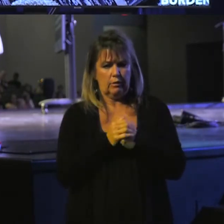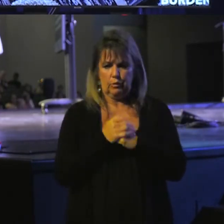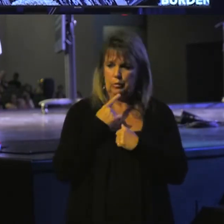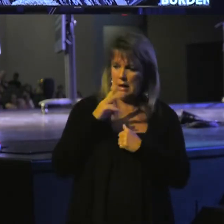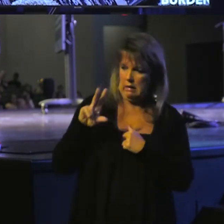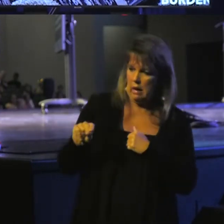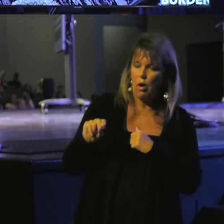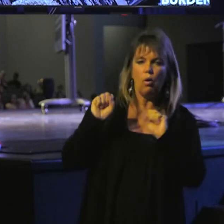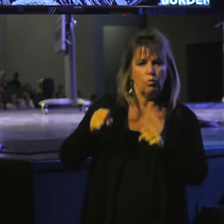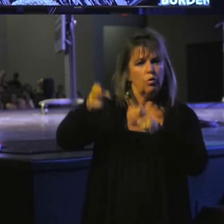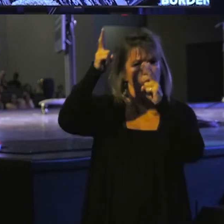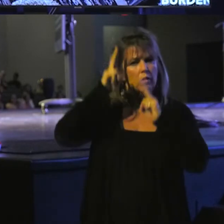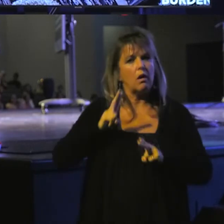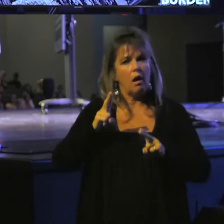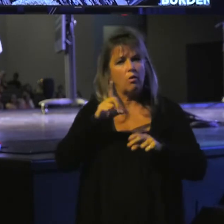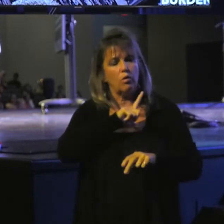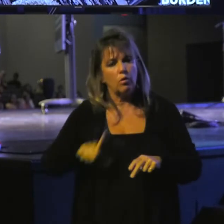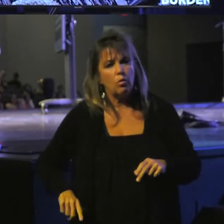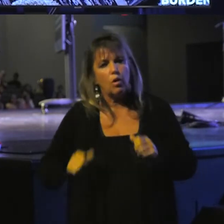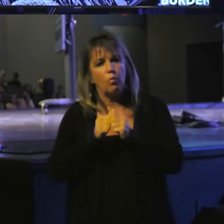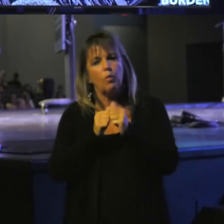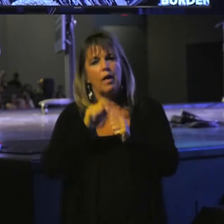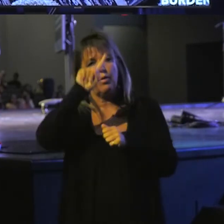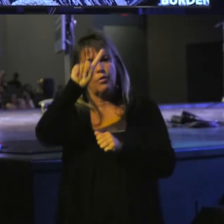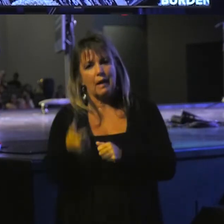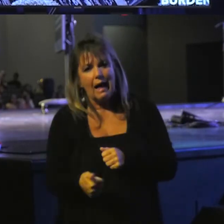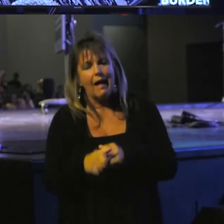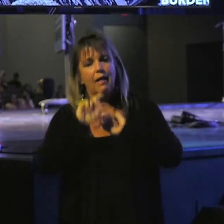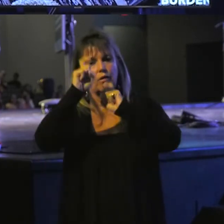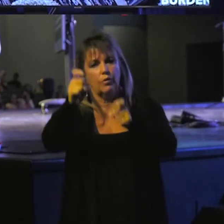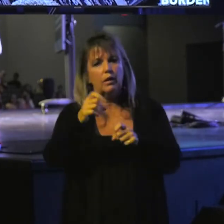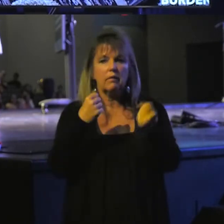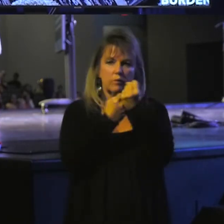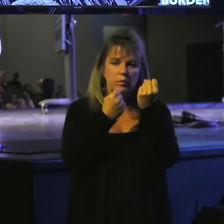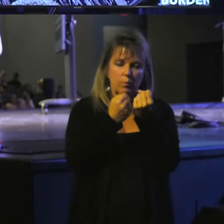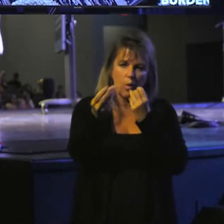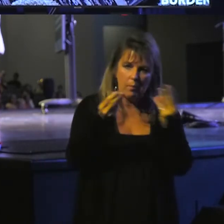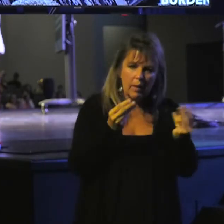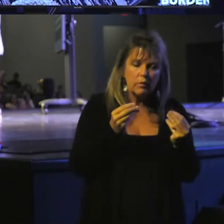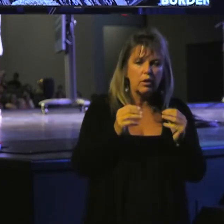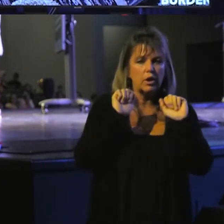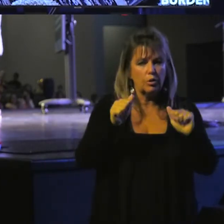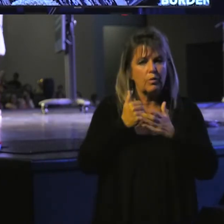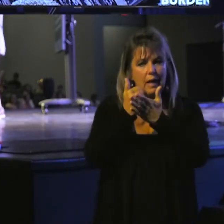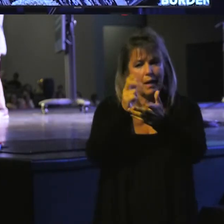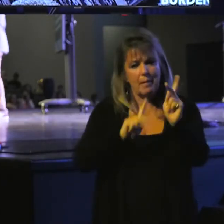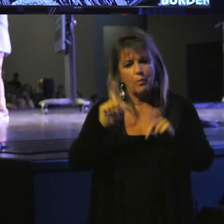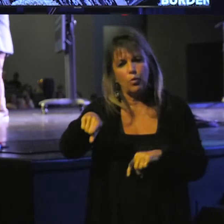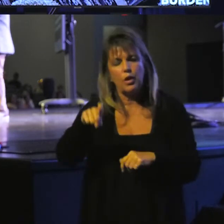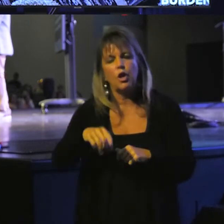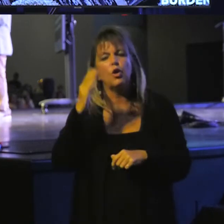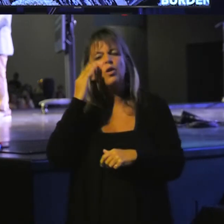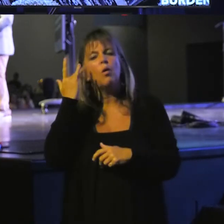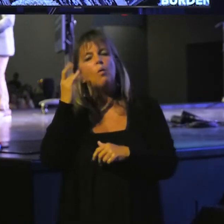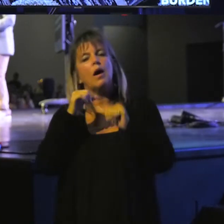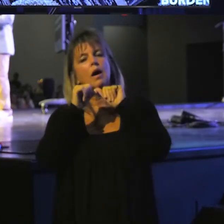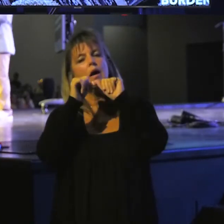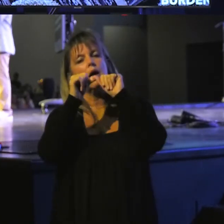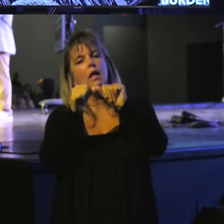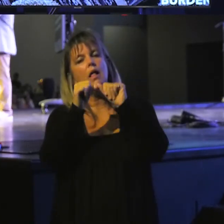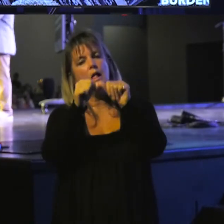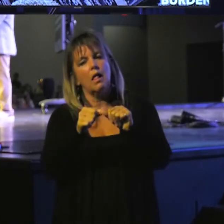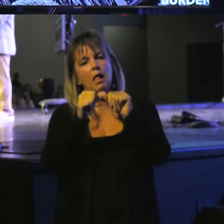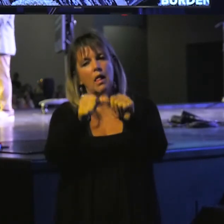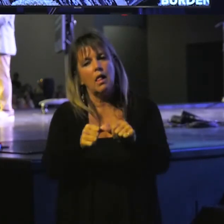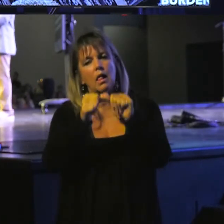that you can honor the Lord with your tithe, you can give to support ministry, you can help those that are less in need. You know why you keep on keeping